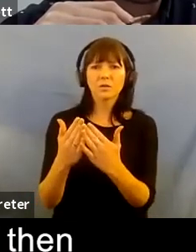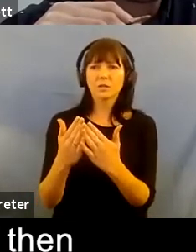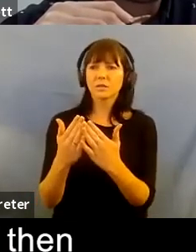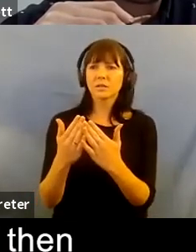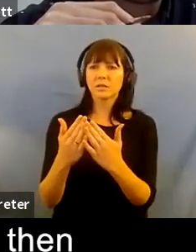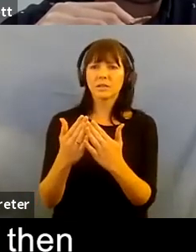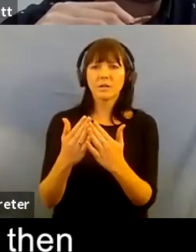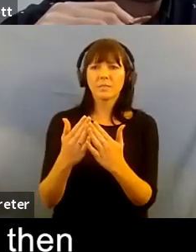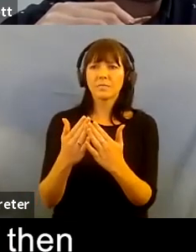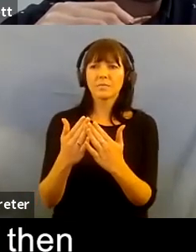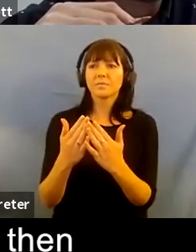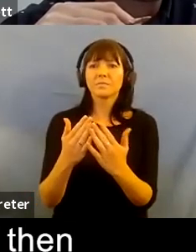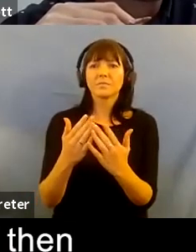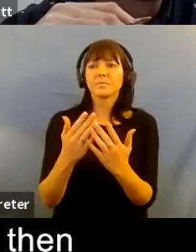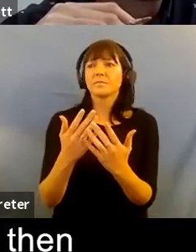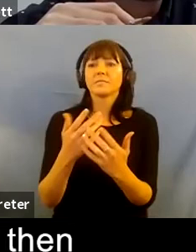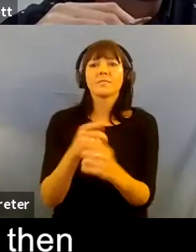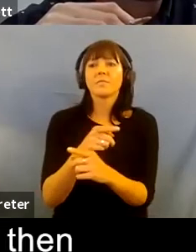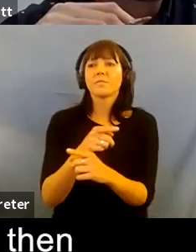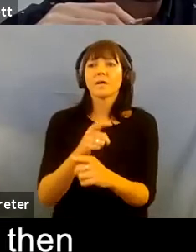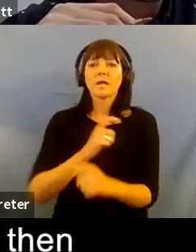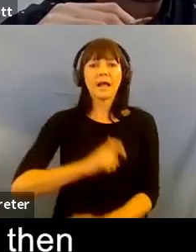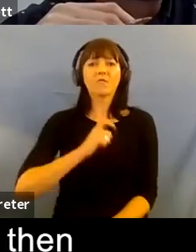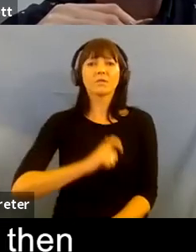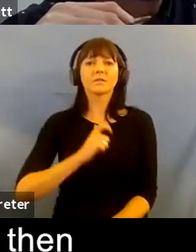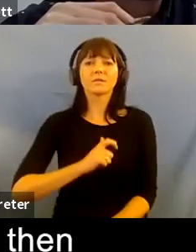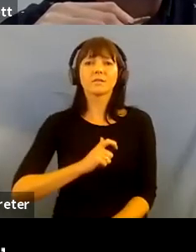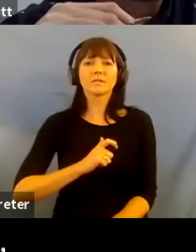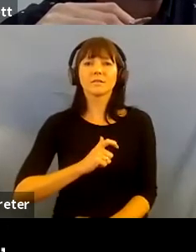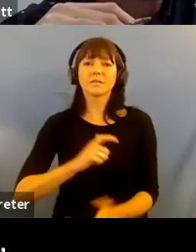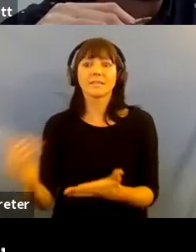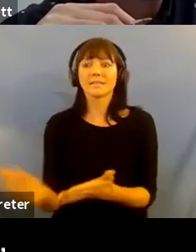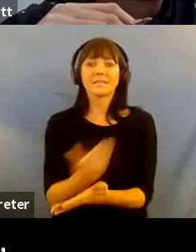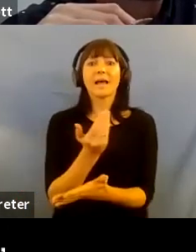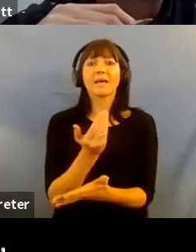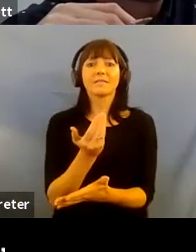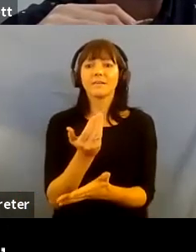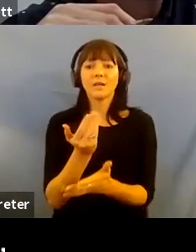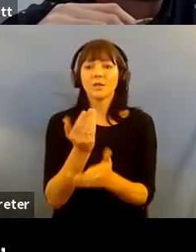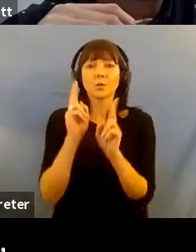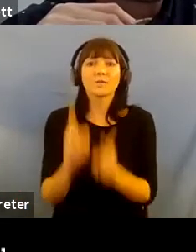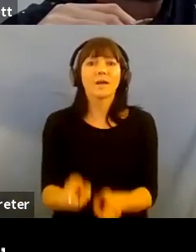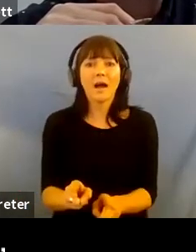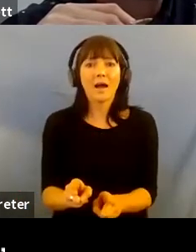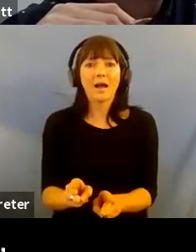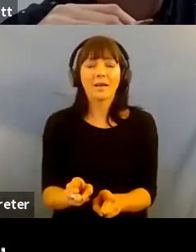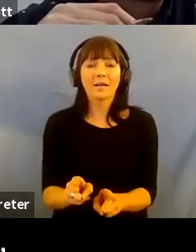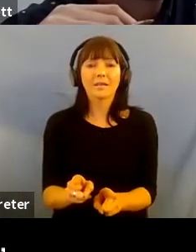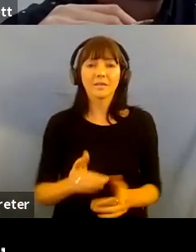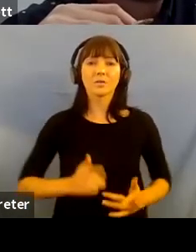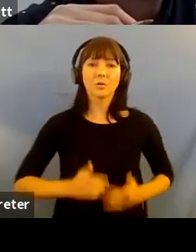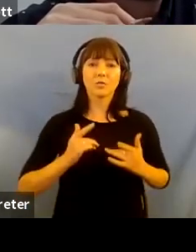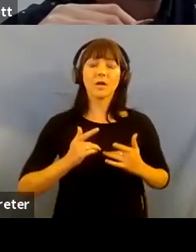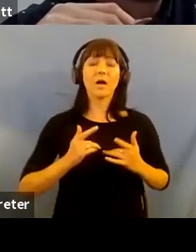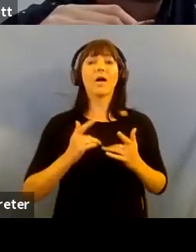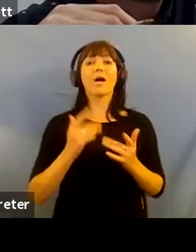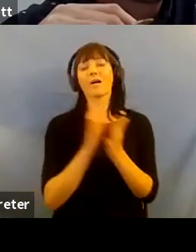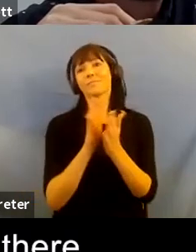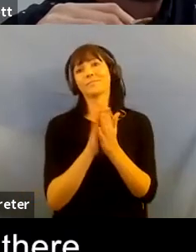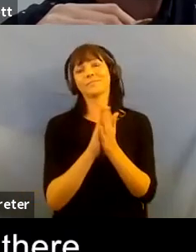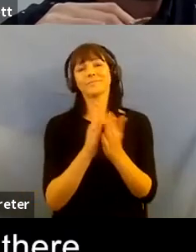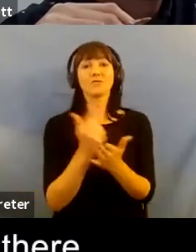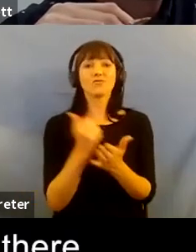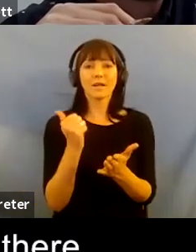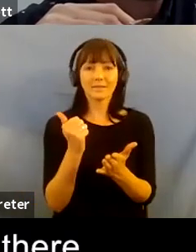was saved from dying and then everything is fine that's we're done you didn't kill yourself so it's all it's all great roses um